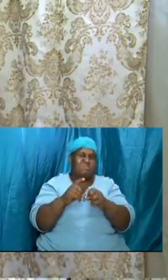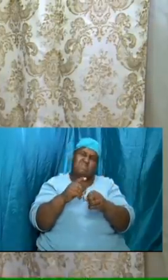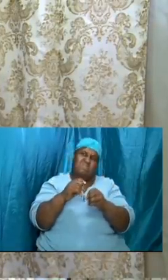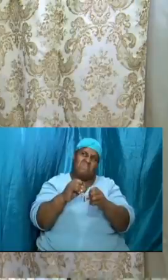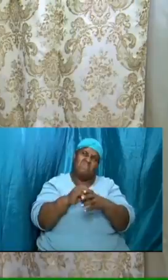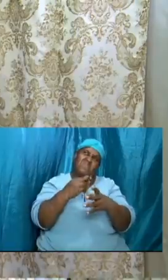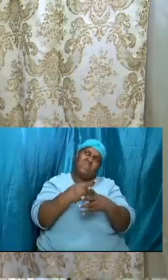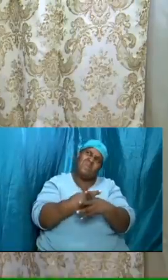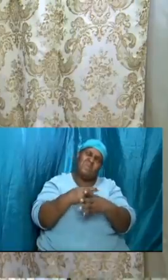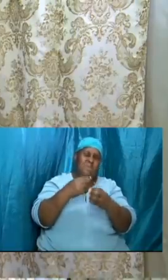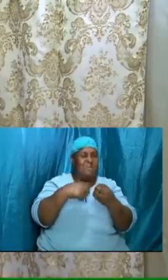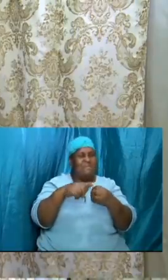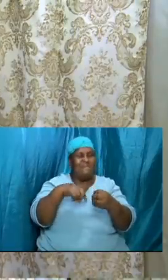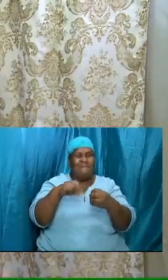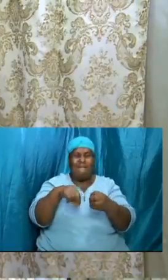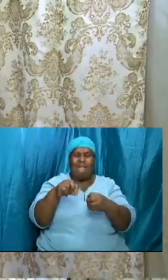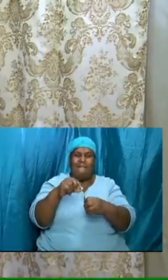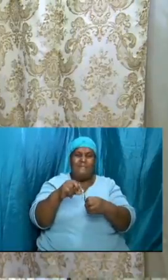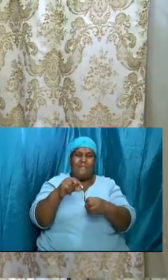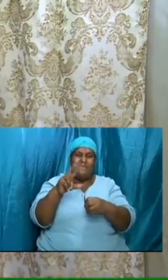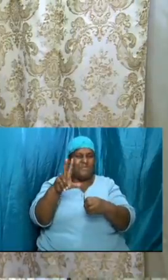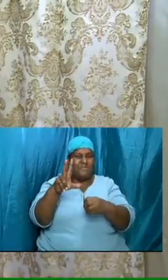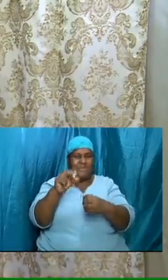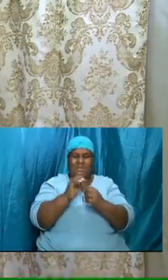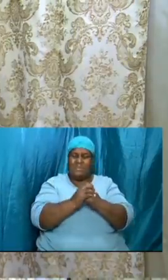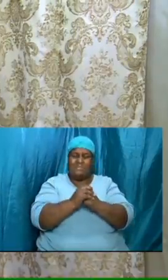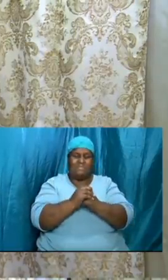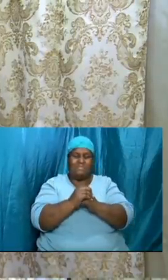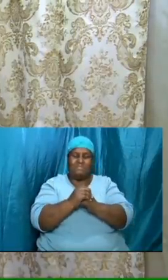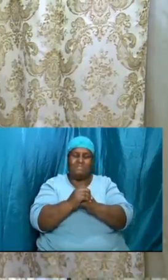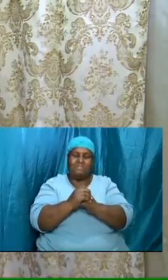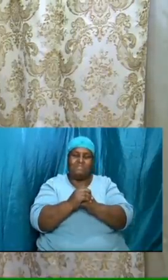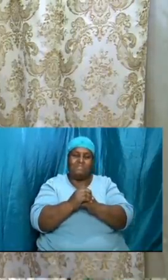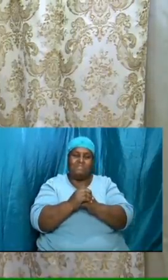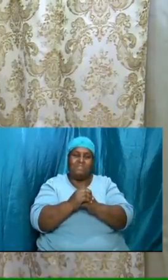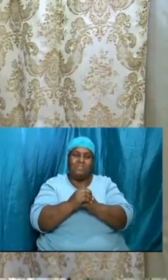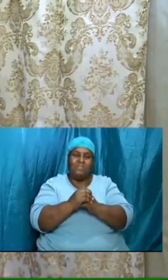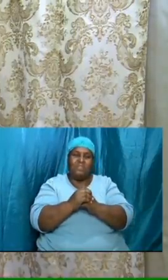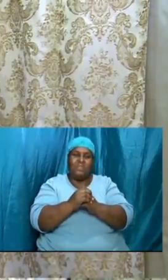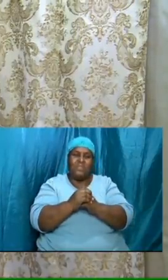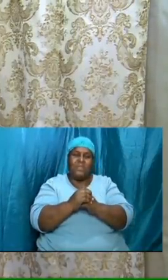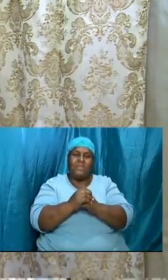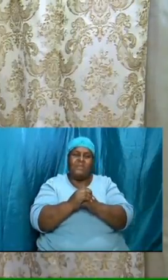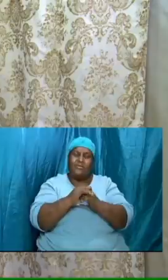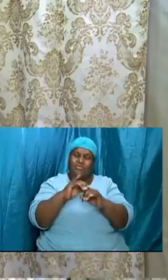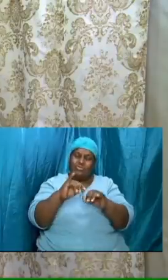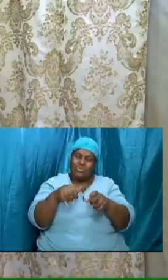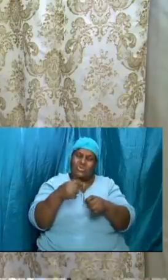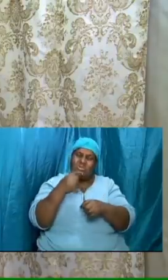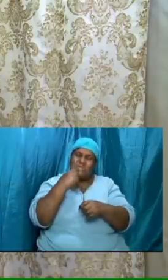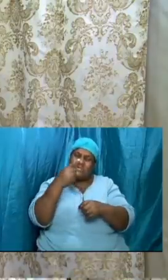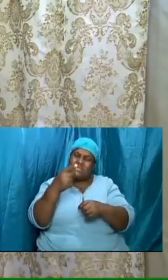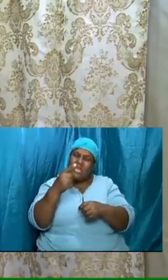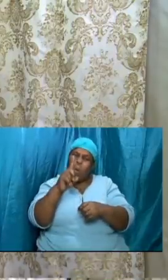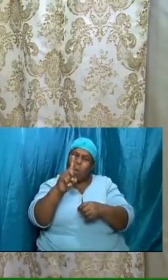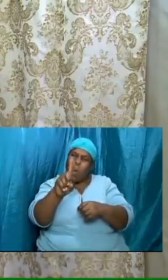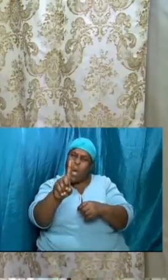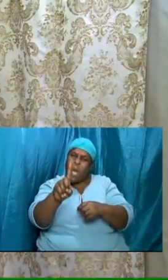loved the people and just presenting one that